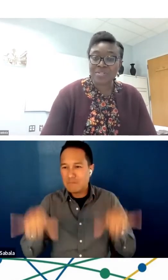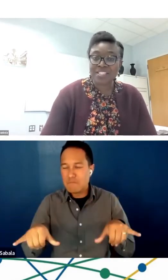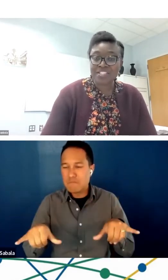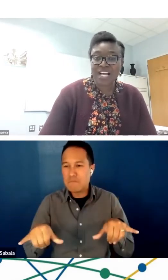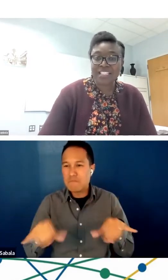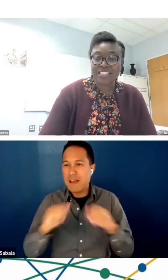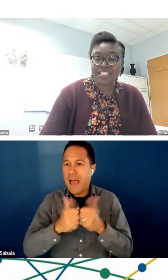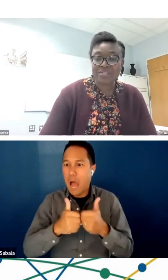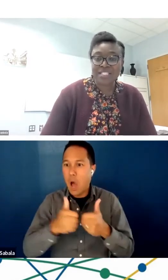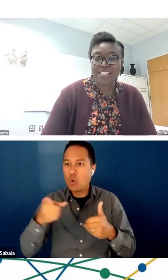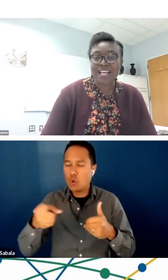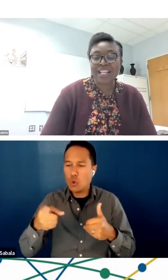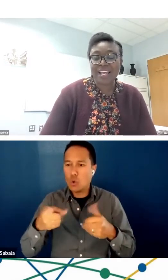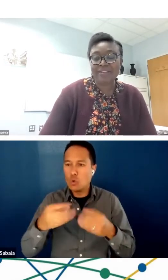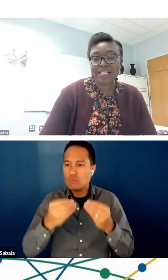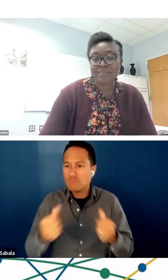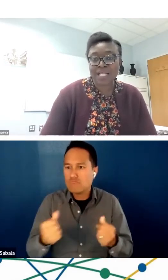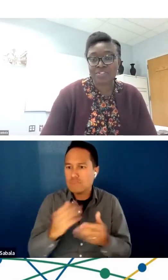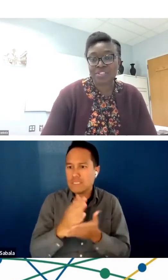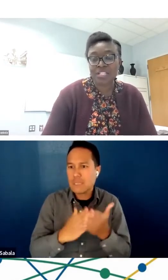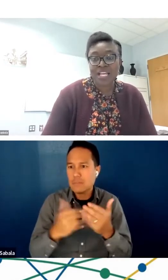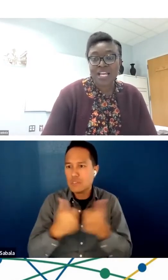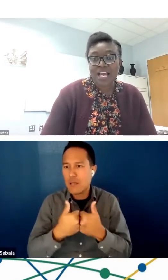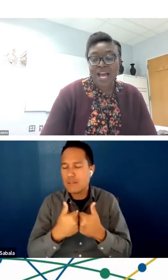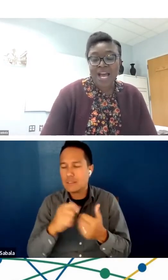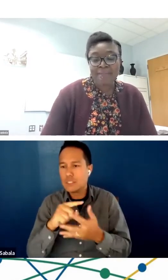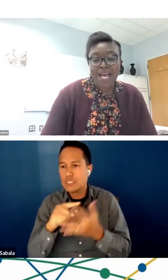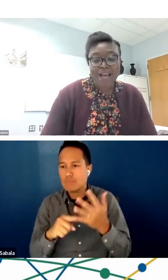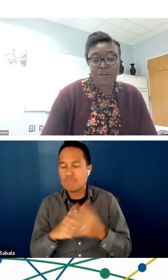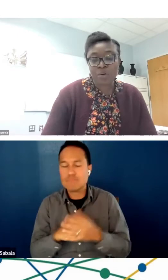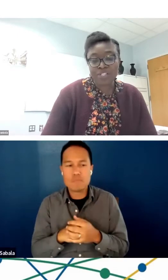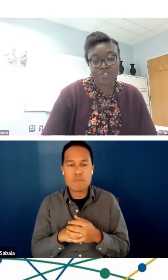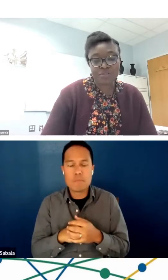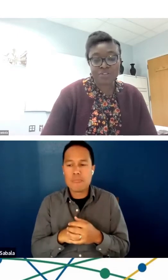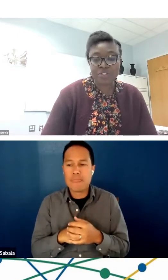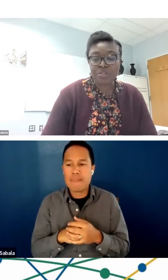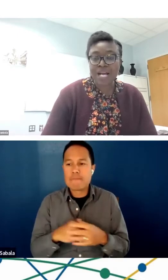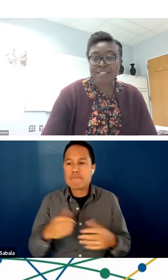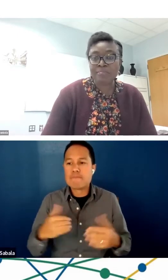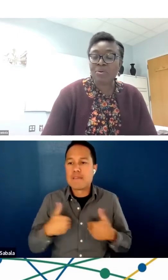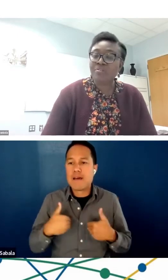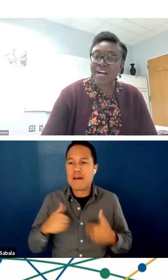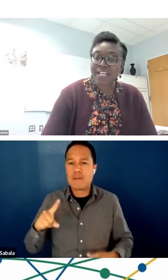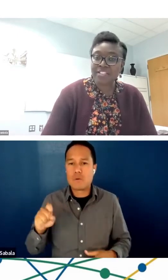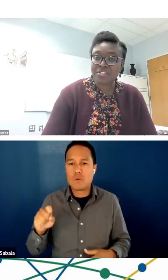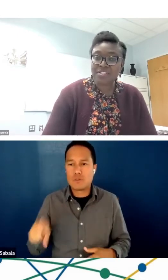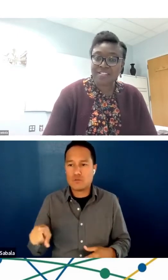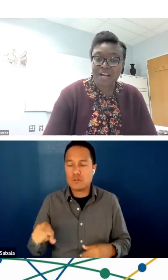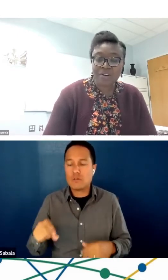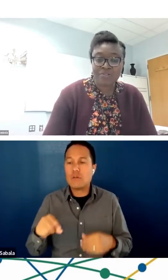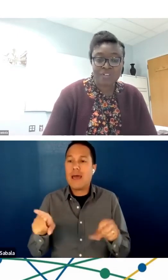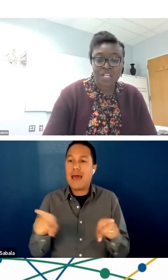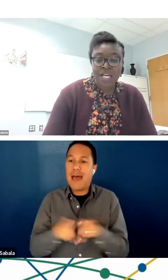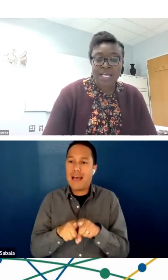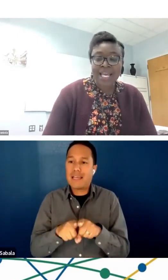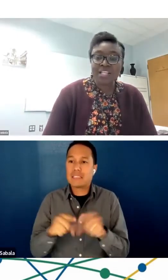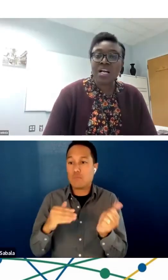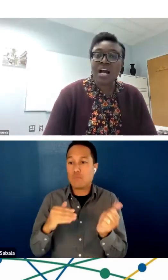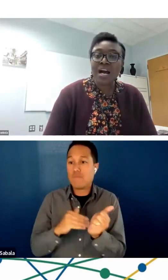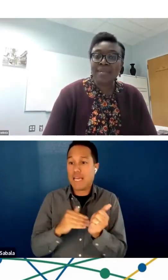health literacy challenges with the telehealth expansion. I have a question for you. As a provider yourself,